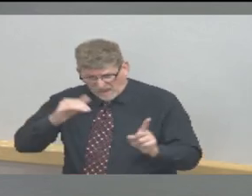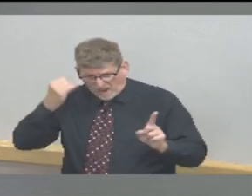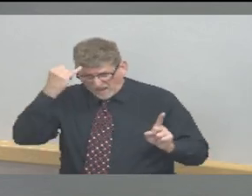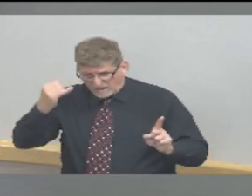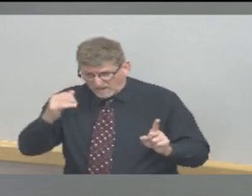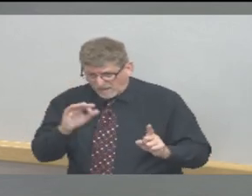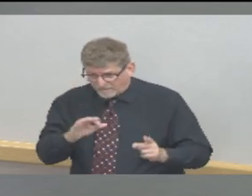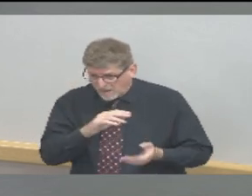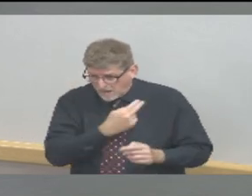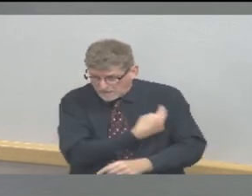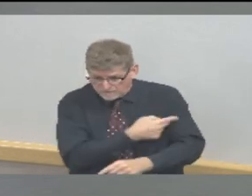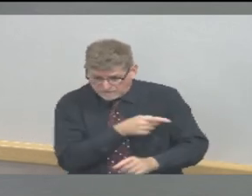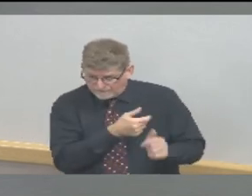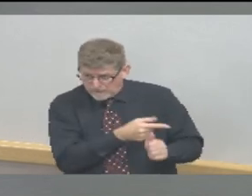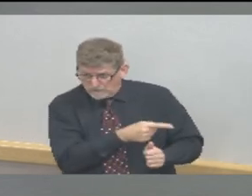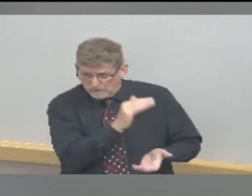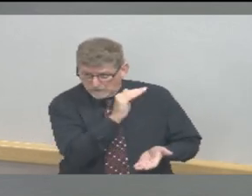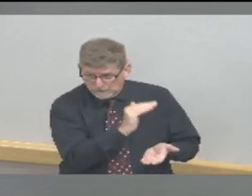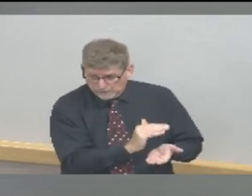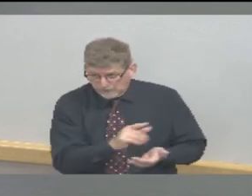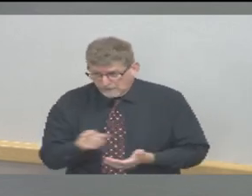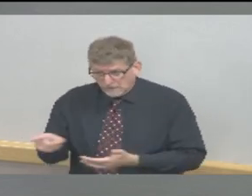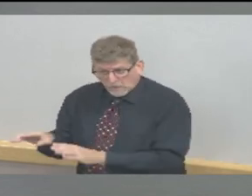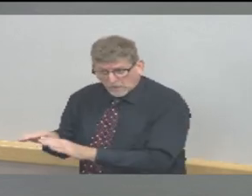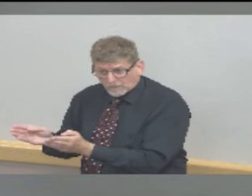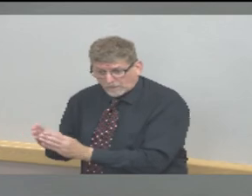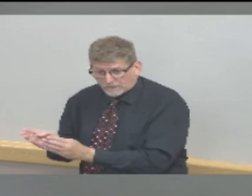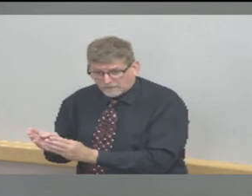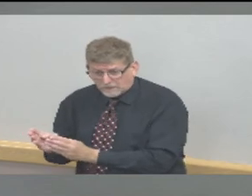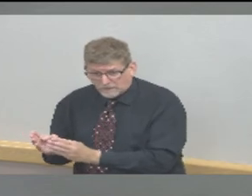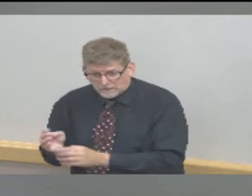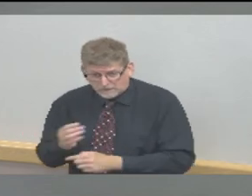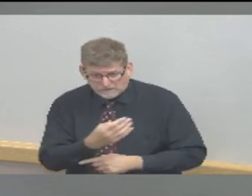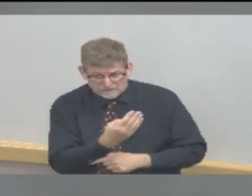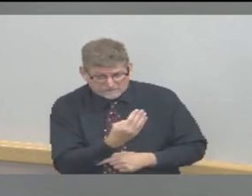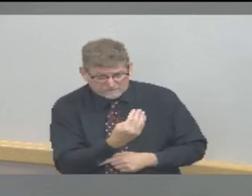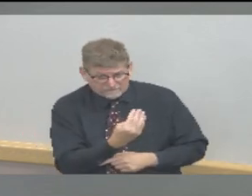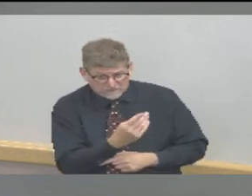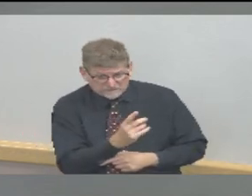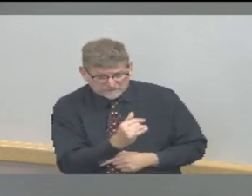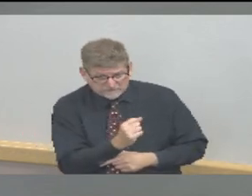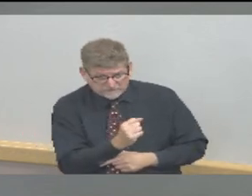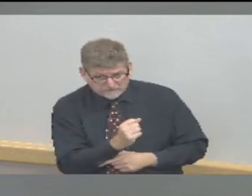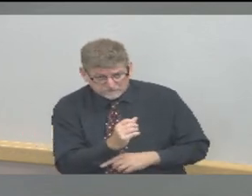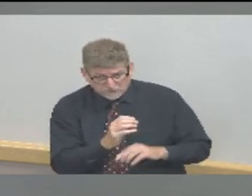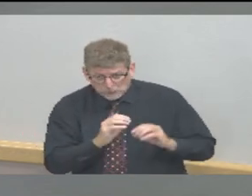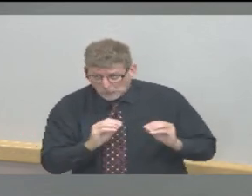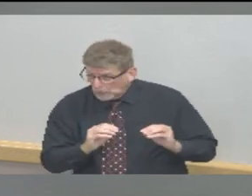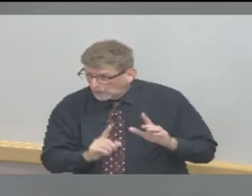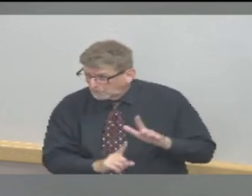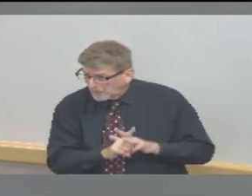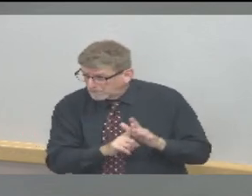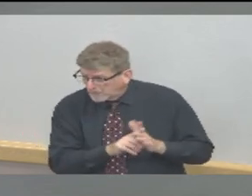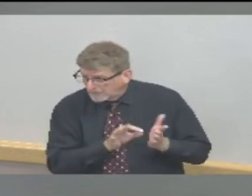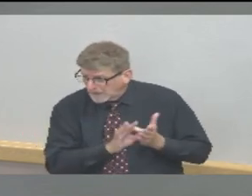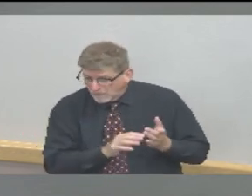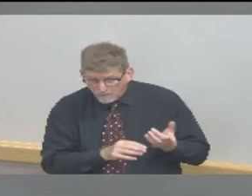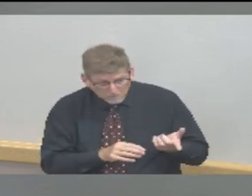County? So the data for hospitalizations statewide